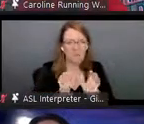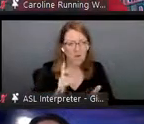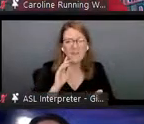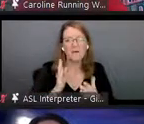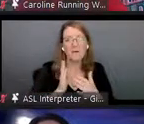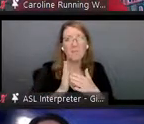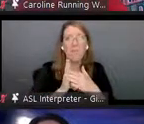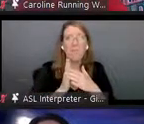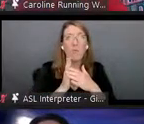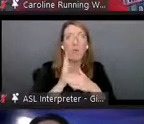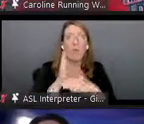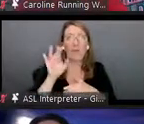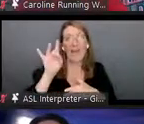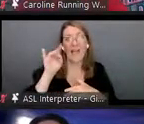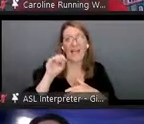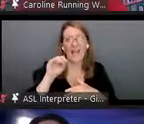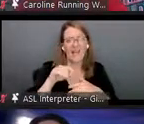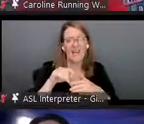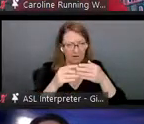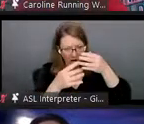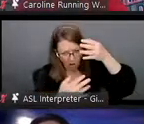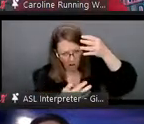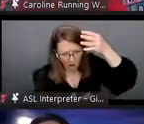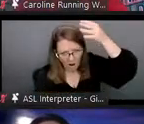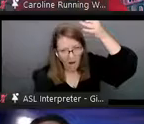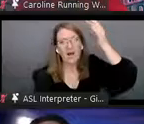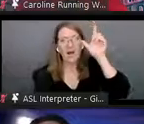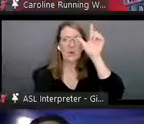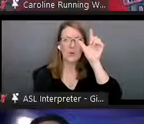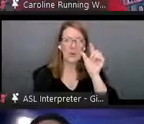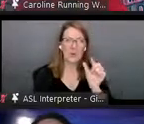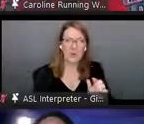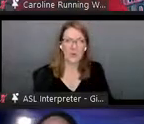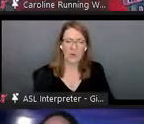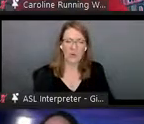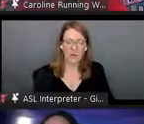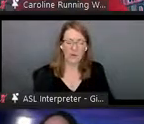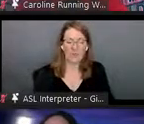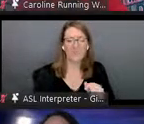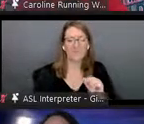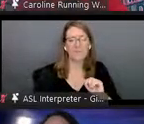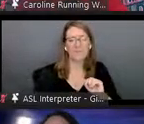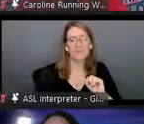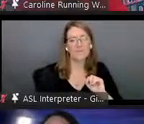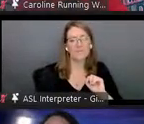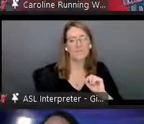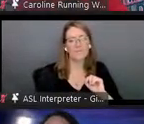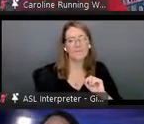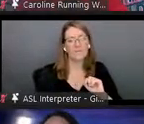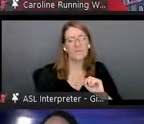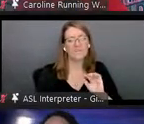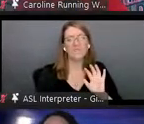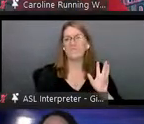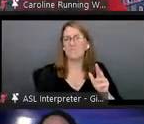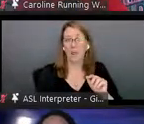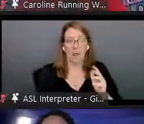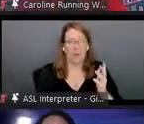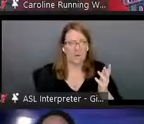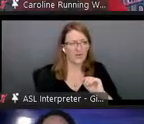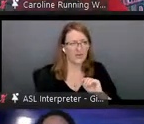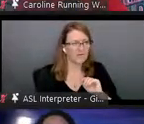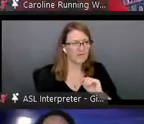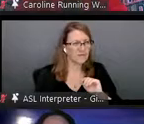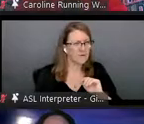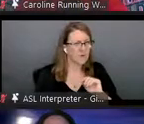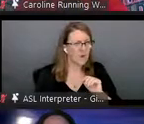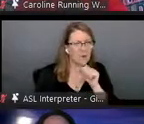tail of um different things but yeah i'm not sure so i mean i'm